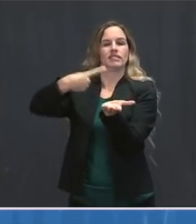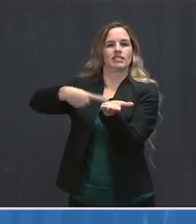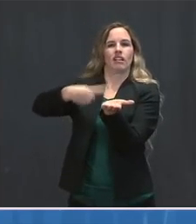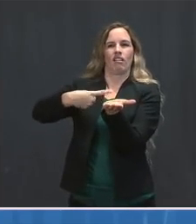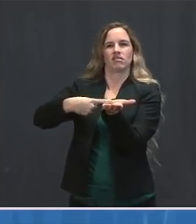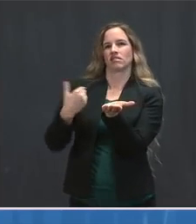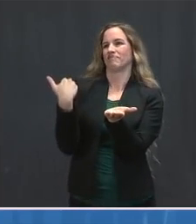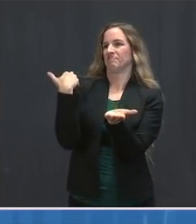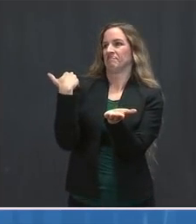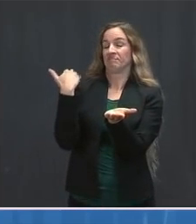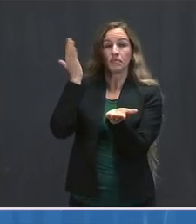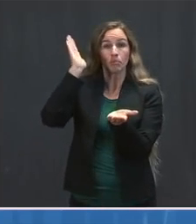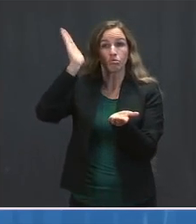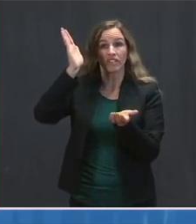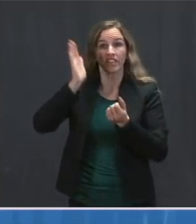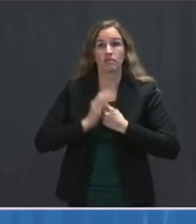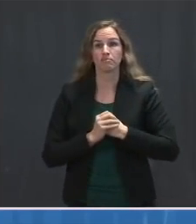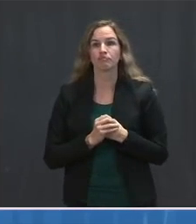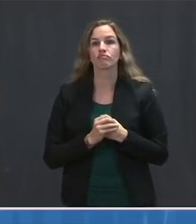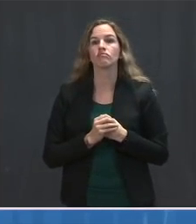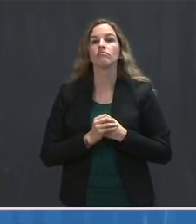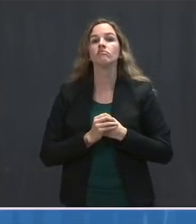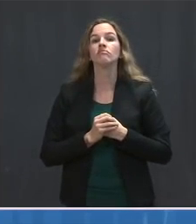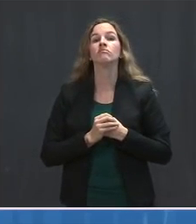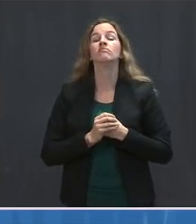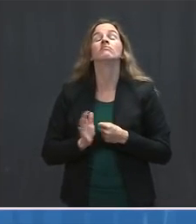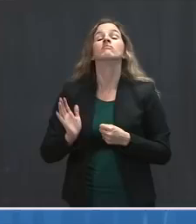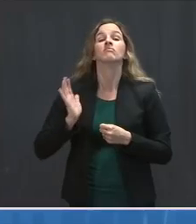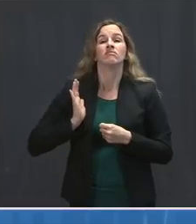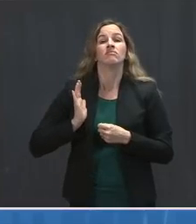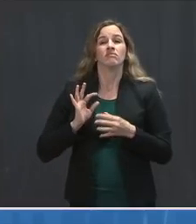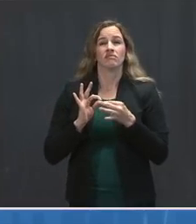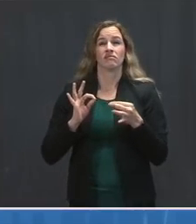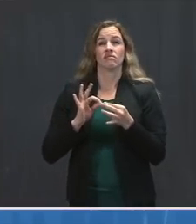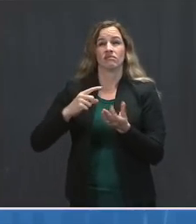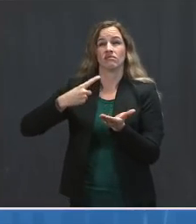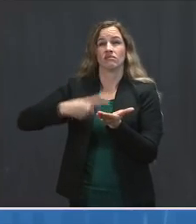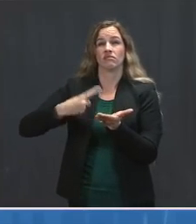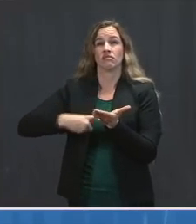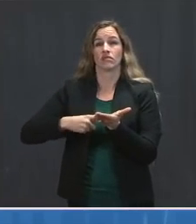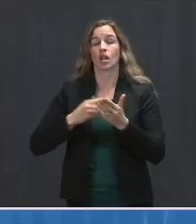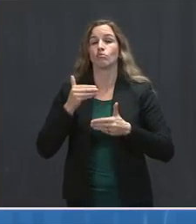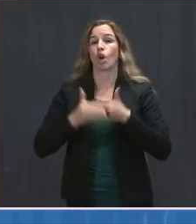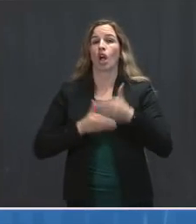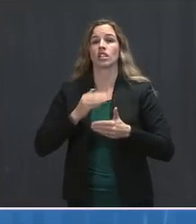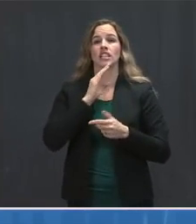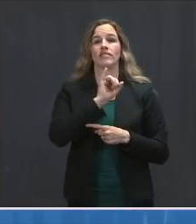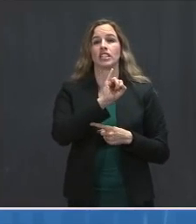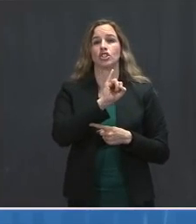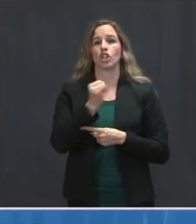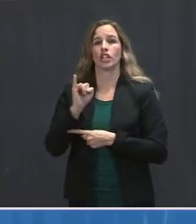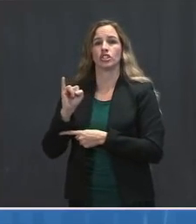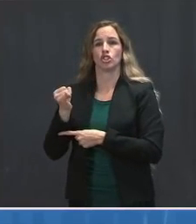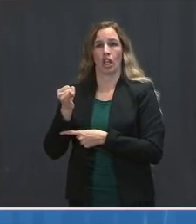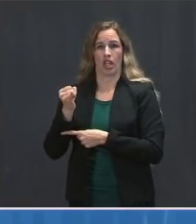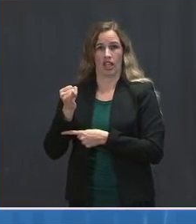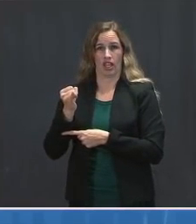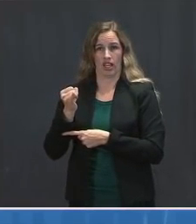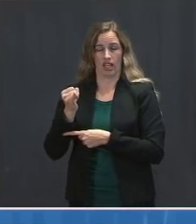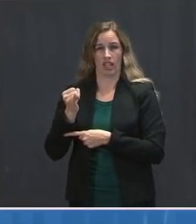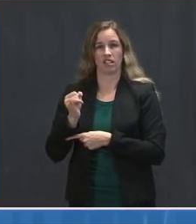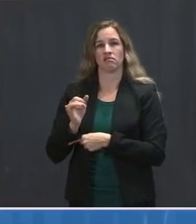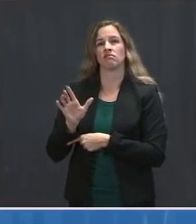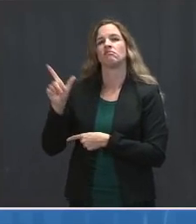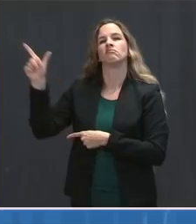last briefing, and that is the progress along the way of the J&J on the basis of the data from their